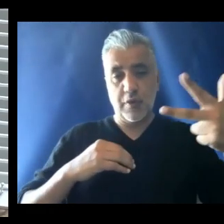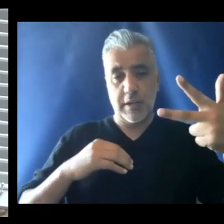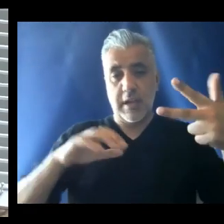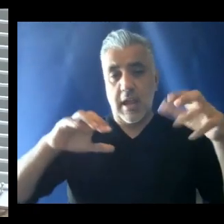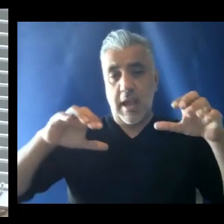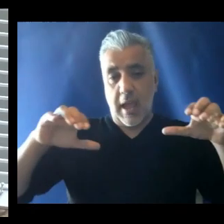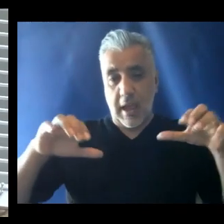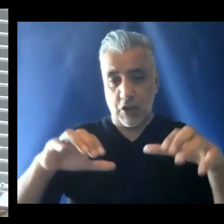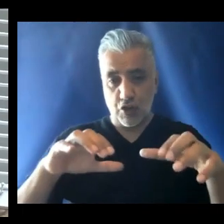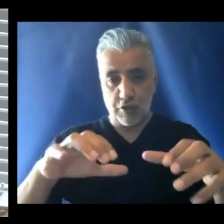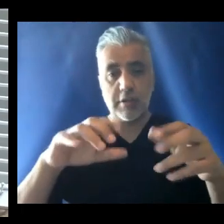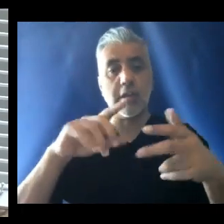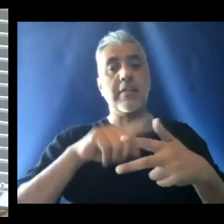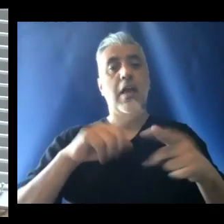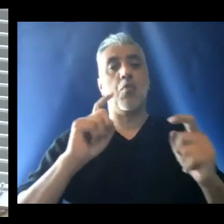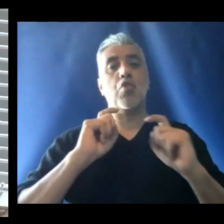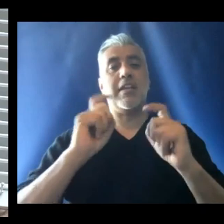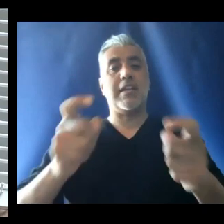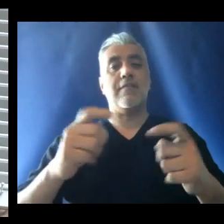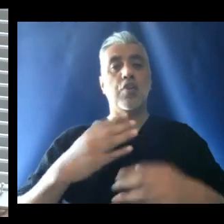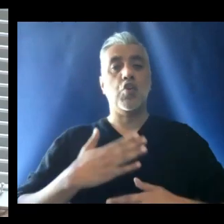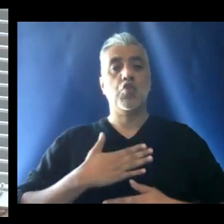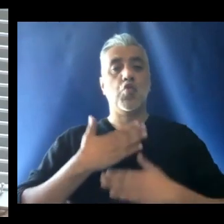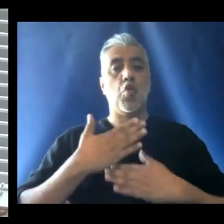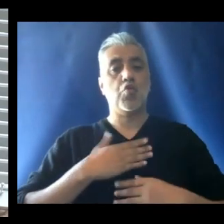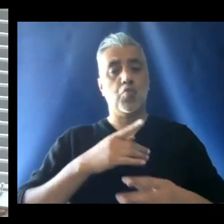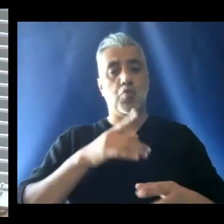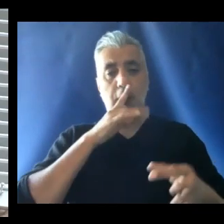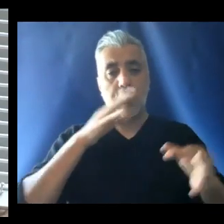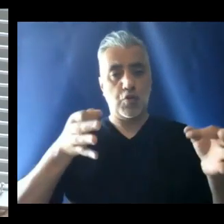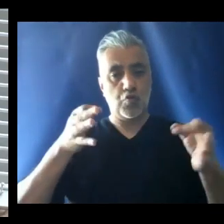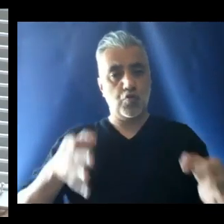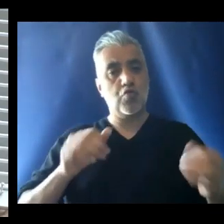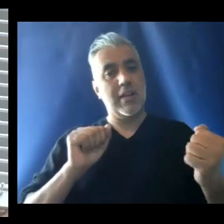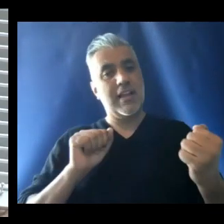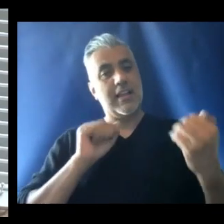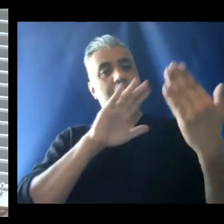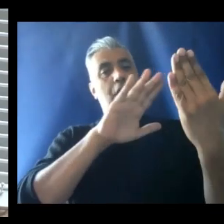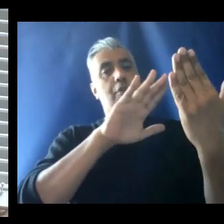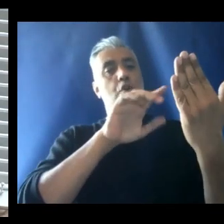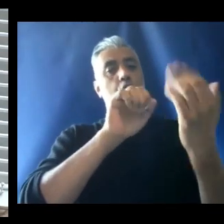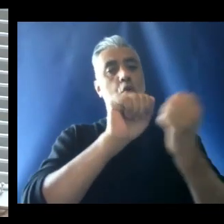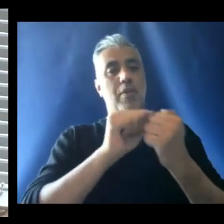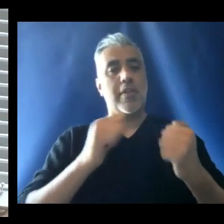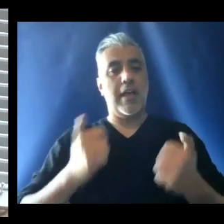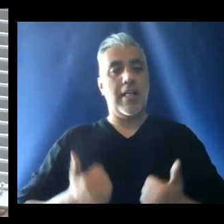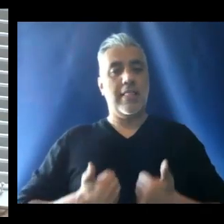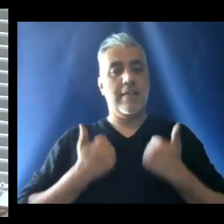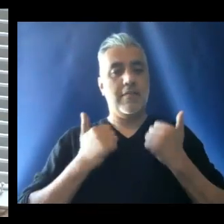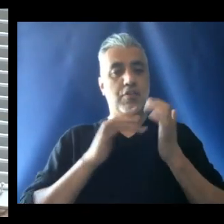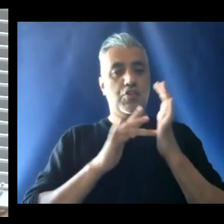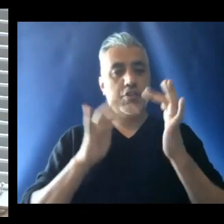that can give joy to a true encounter with the living Jesus. See.